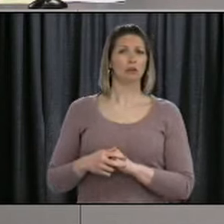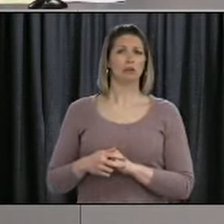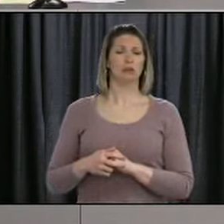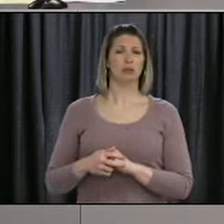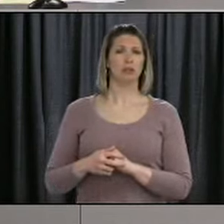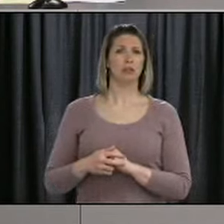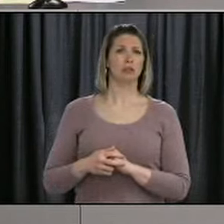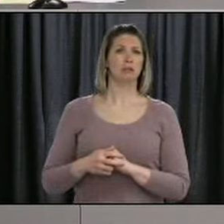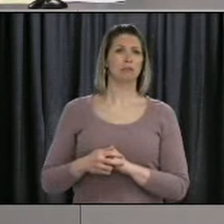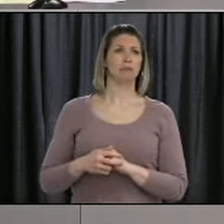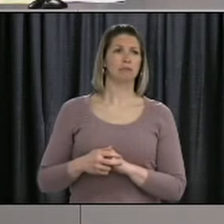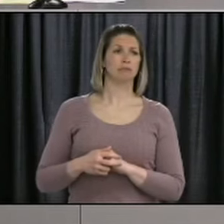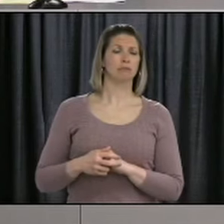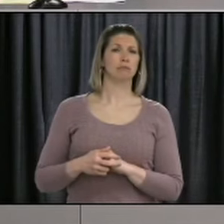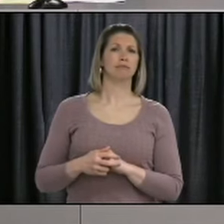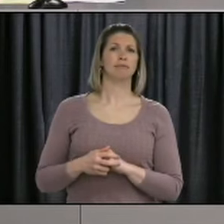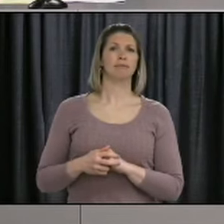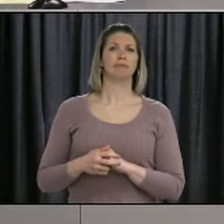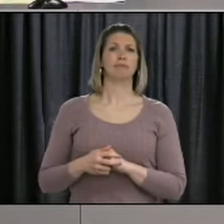are able to press the bell one, please.